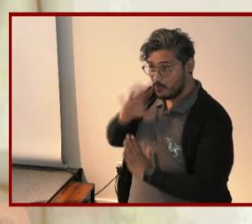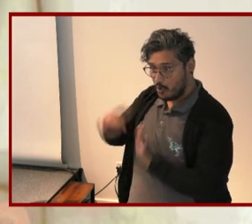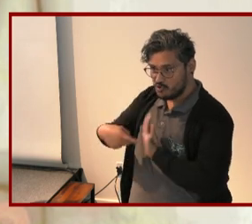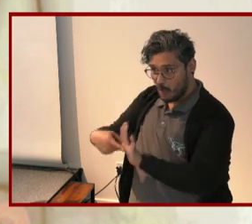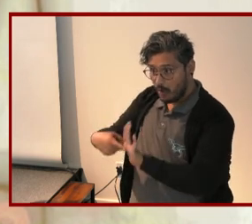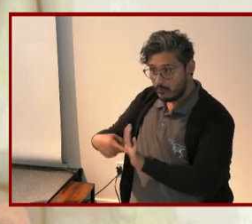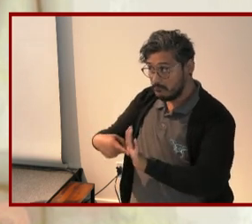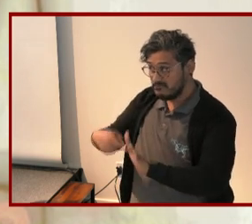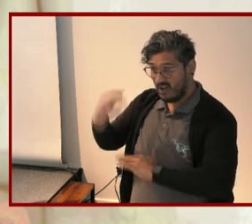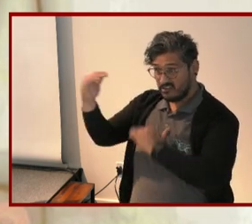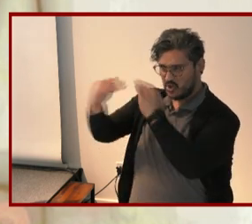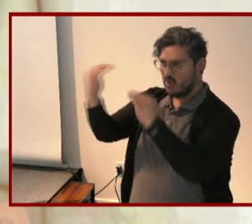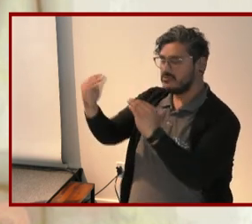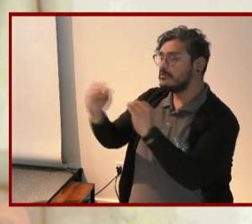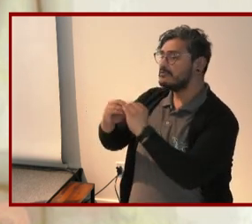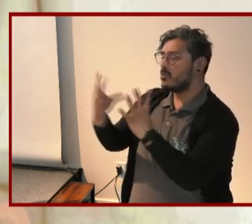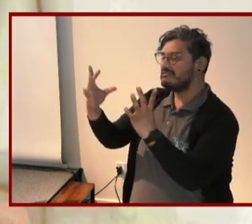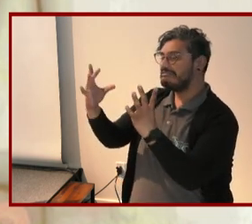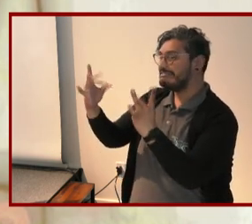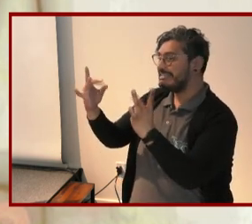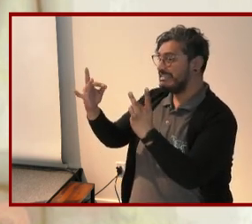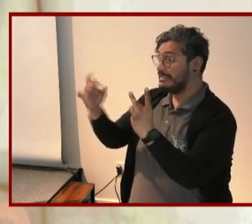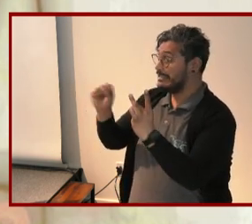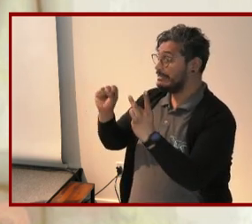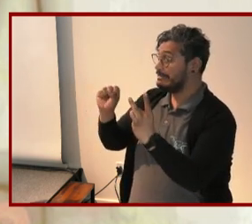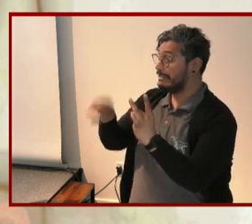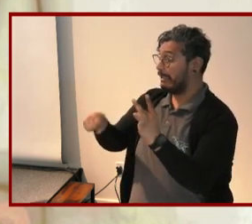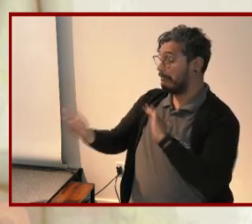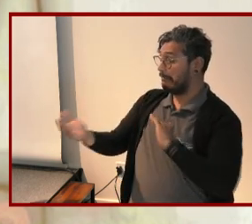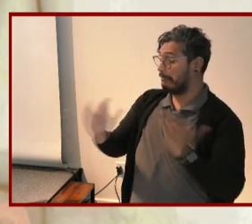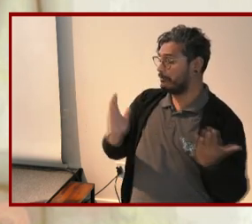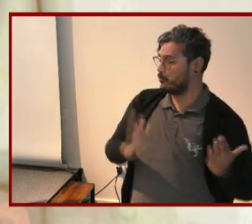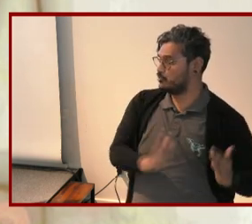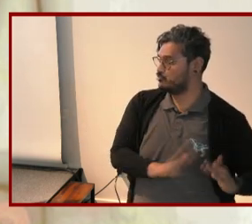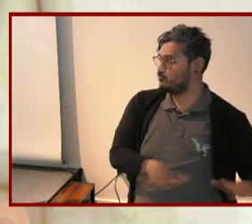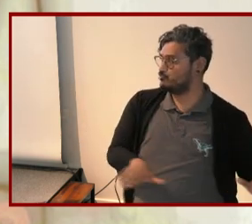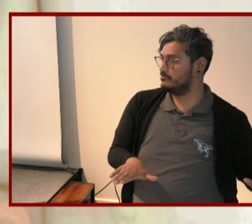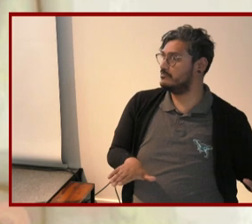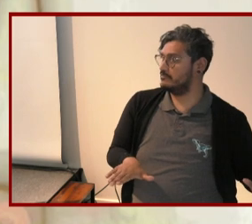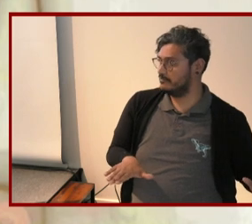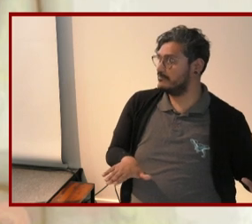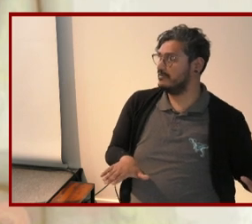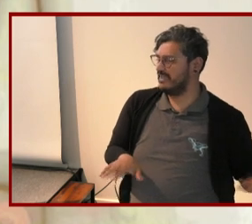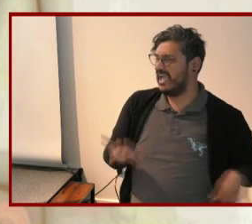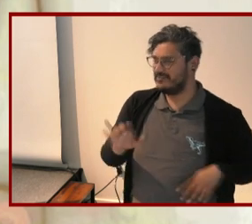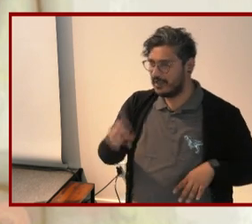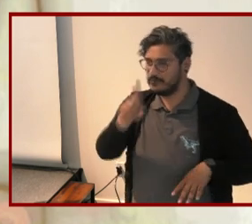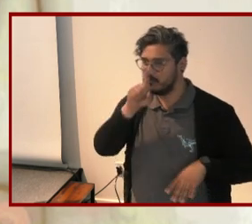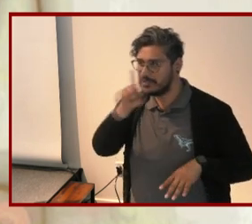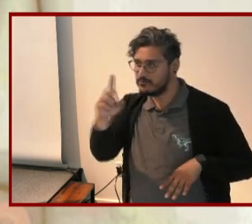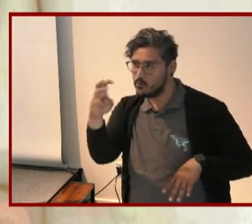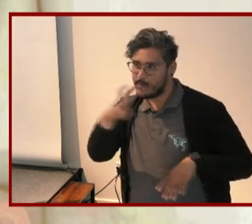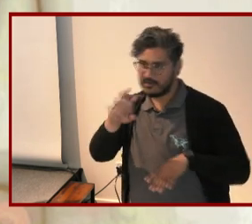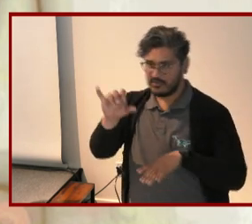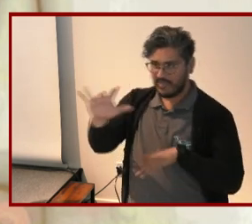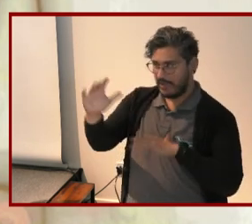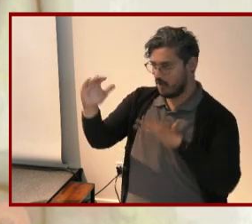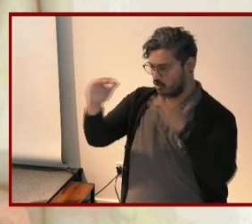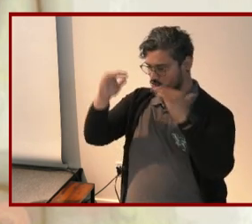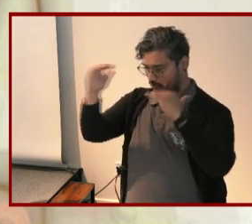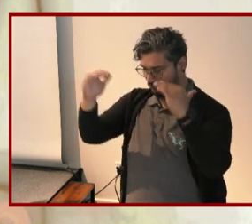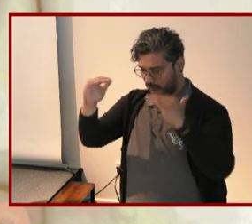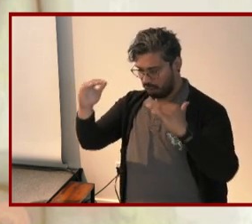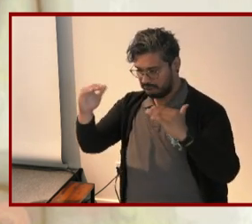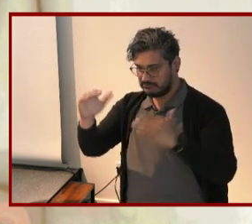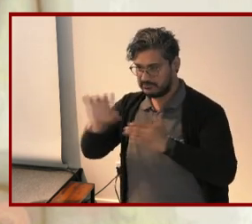sticky concept that can attach to children and Snoopy and that it is in that bizarre adulthood sticking to